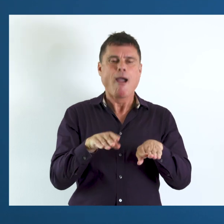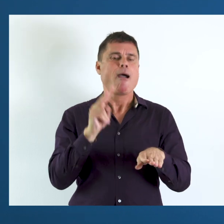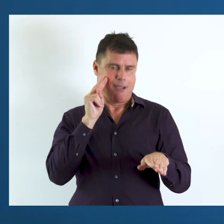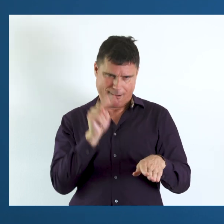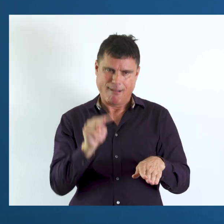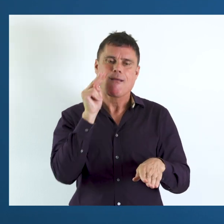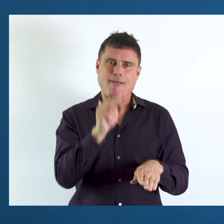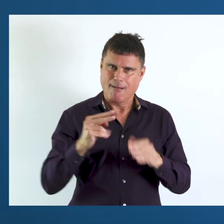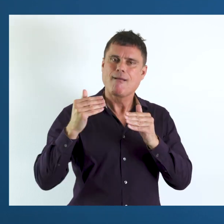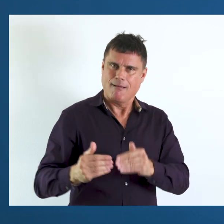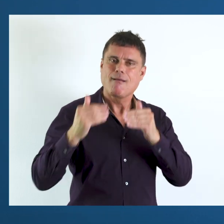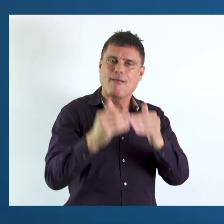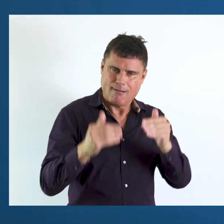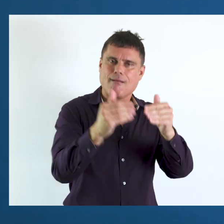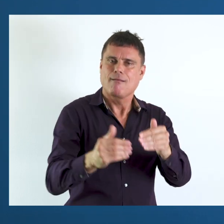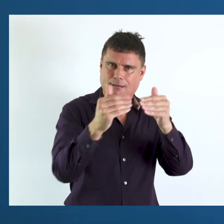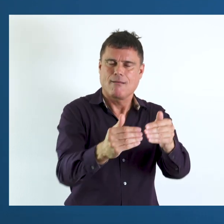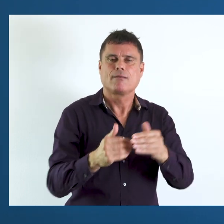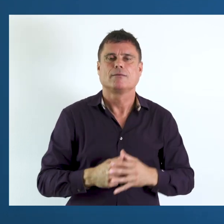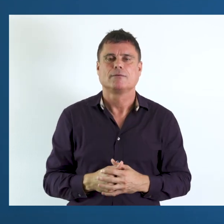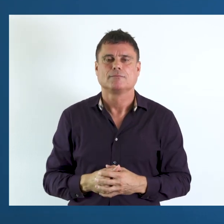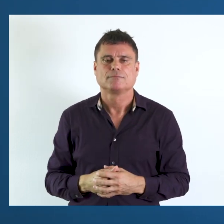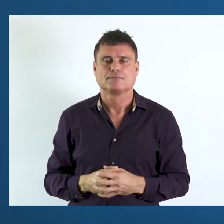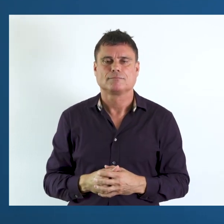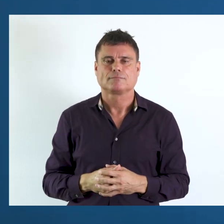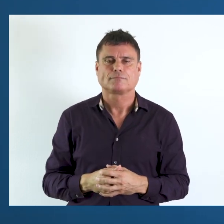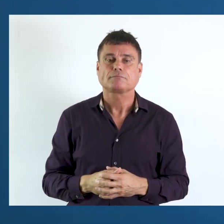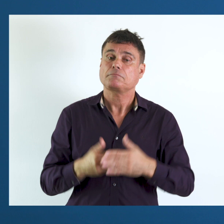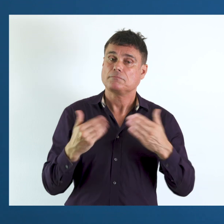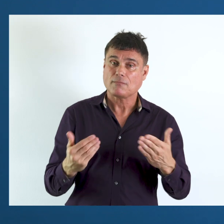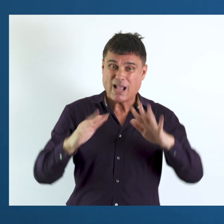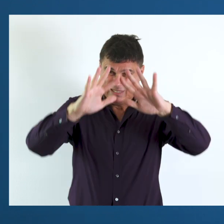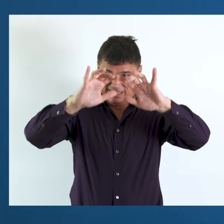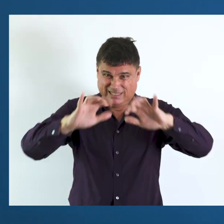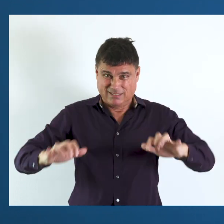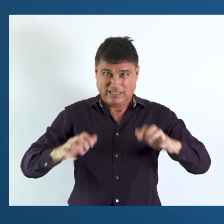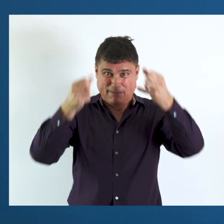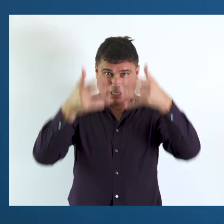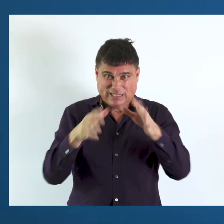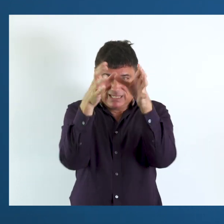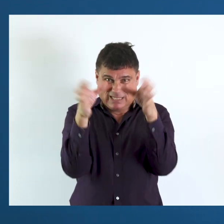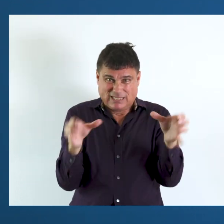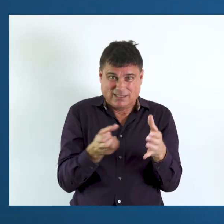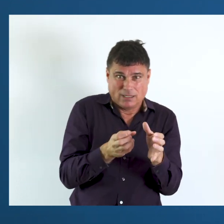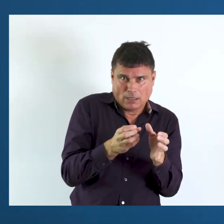employment, by disability status, becomes routine and sustainable over time.